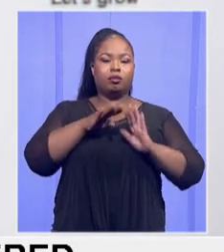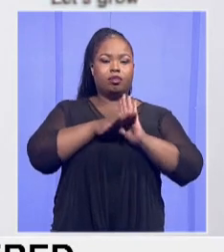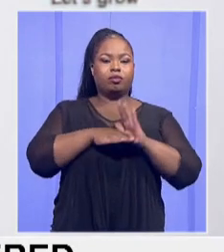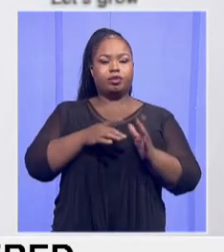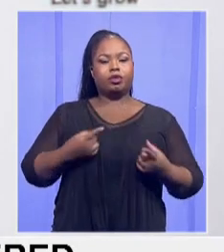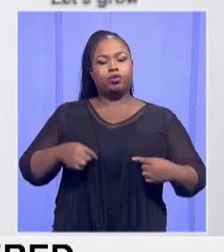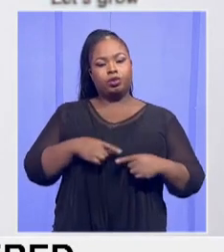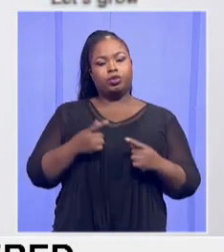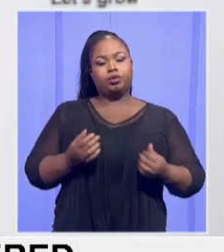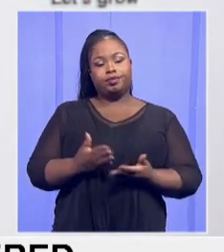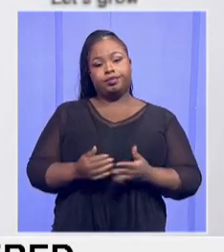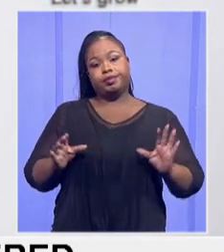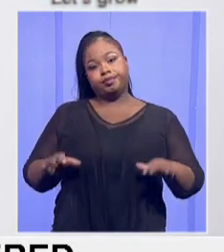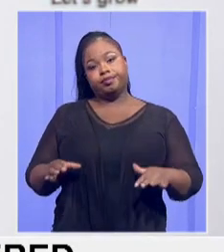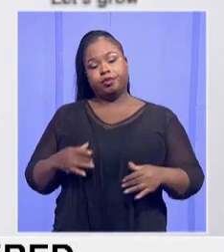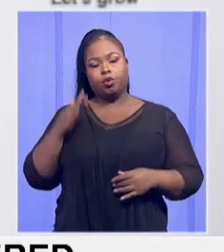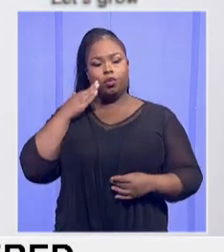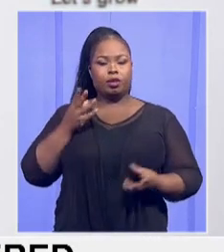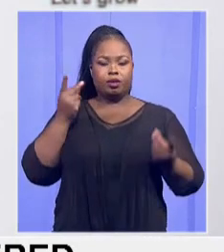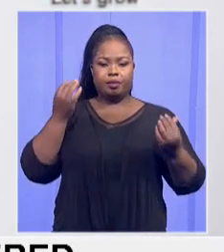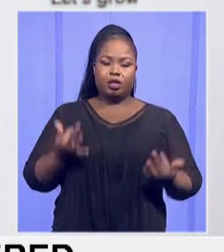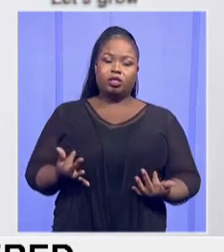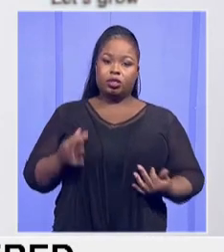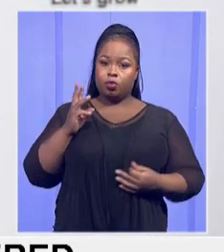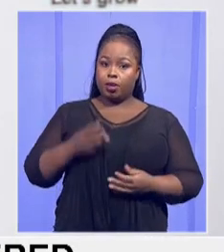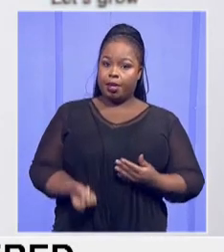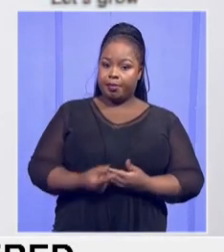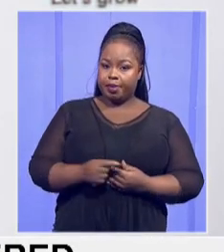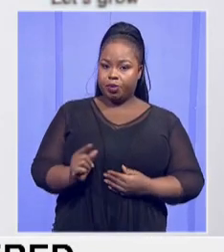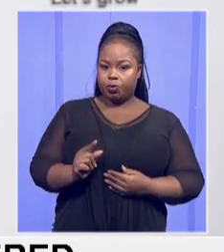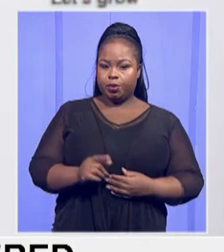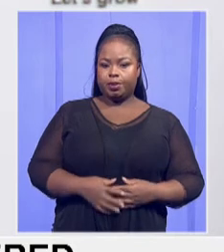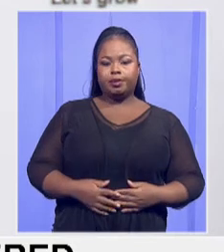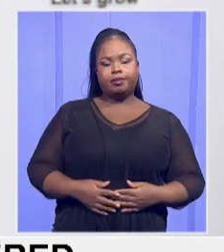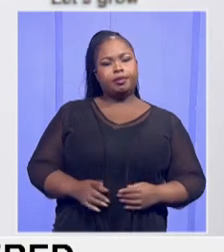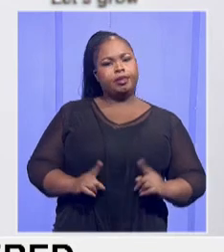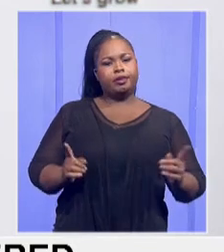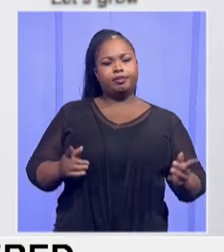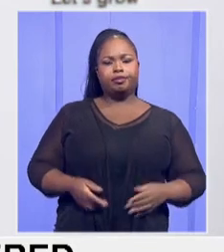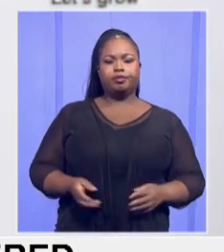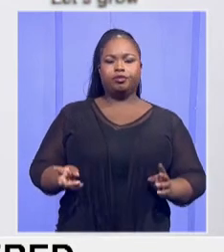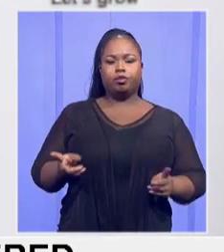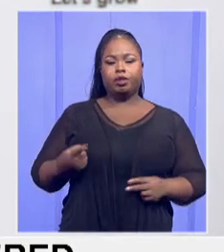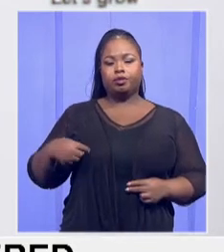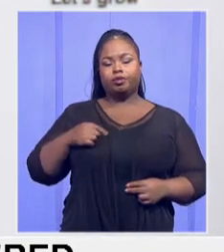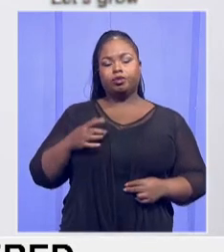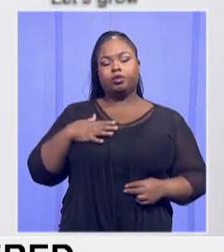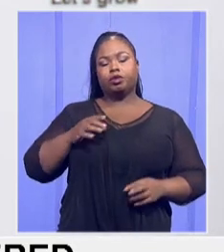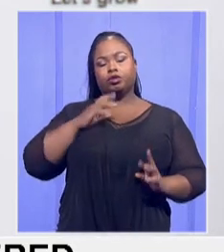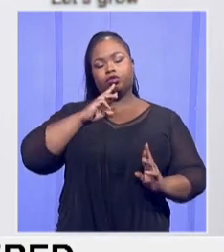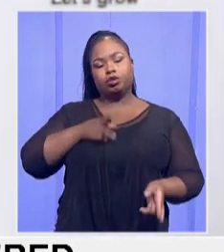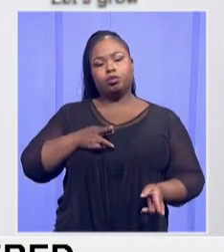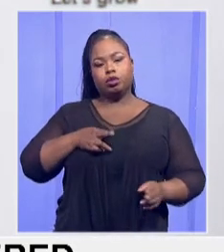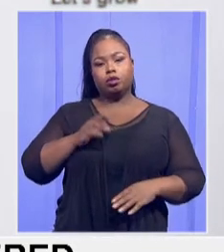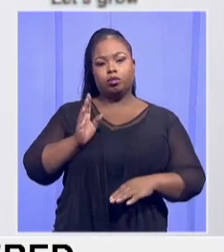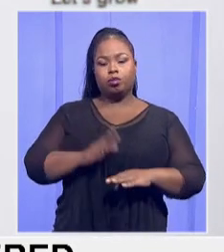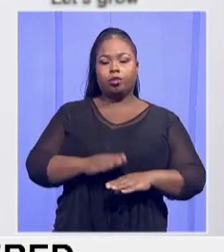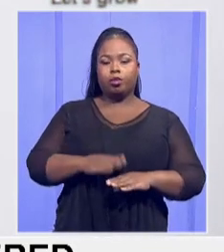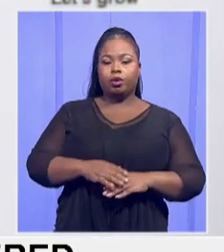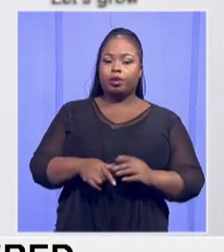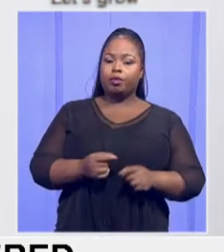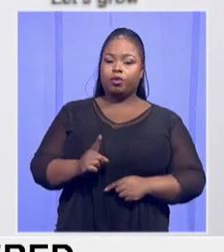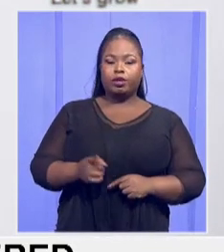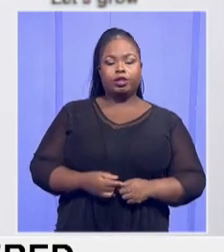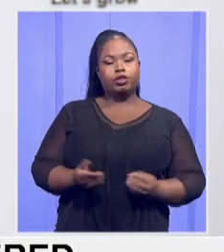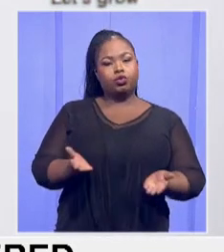running as a sector during our budget vote which is going to come soon. But mainly what we wanted to report and update the nation about is